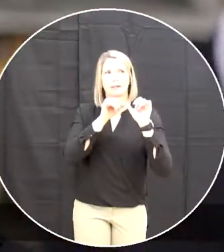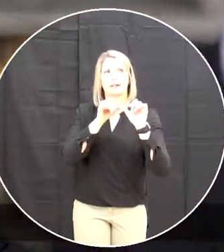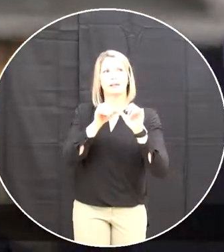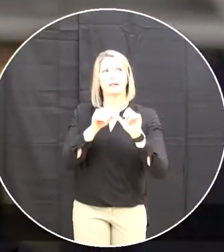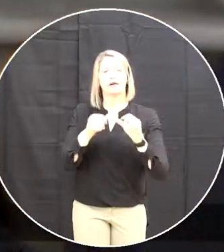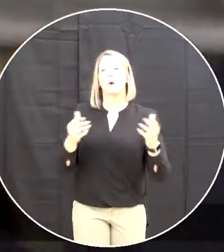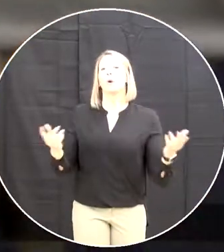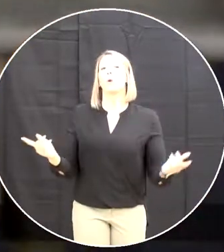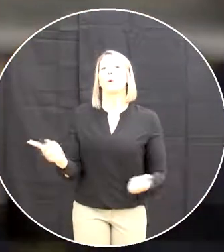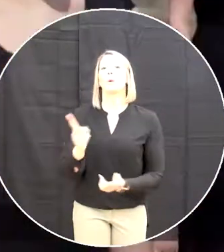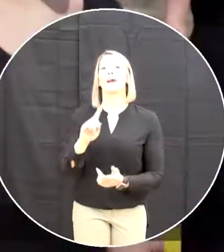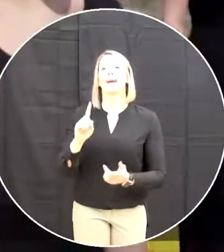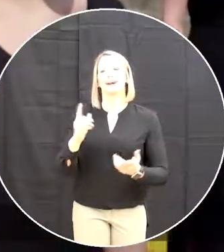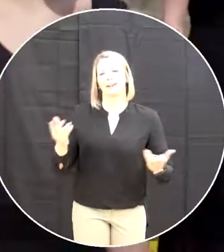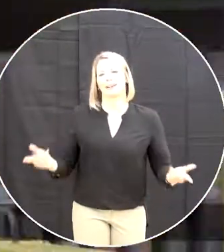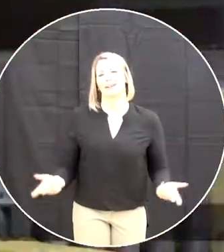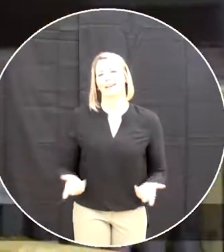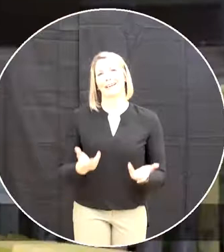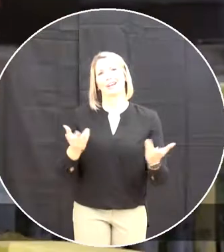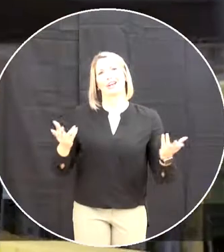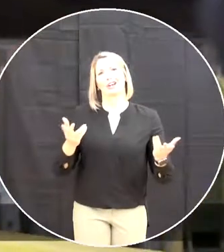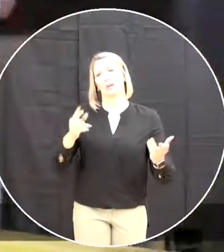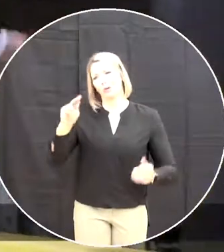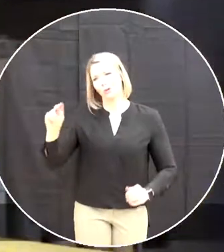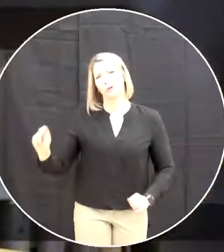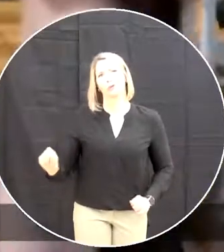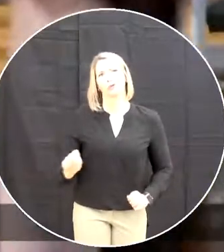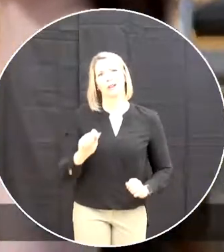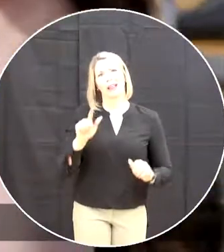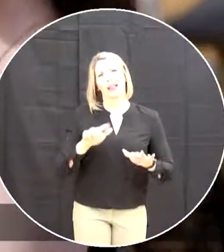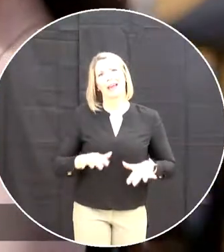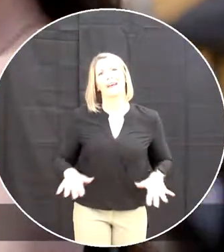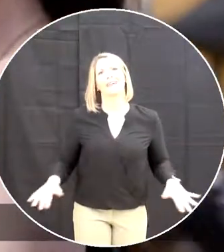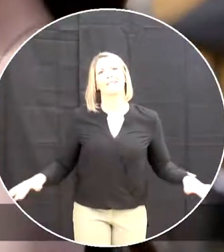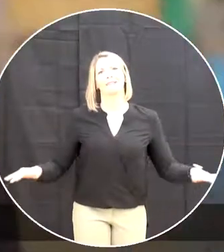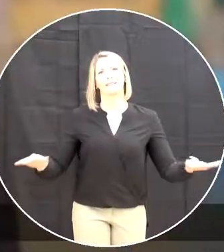banks of earth and earth